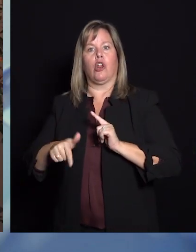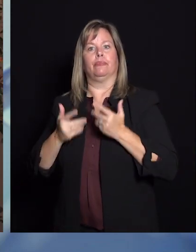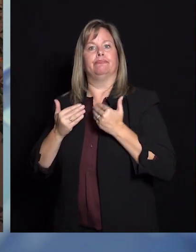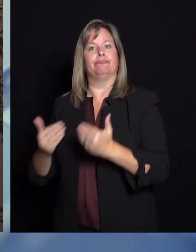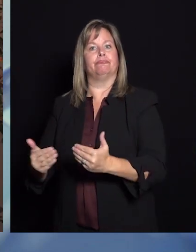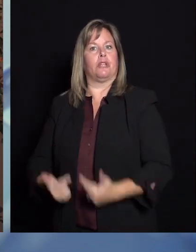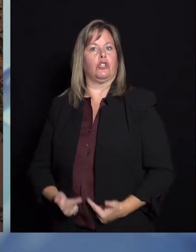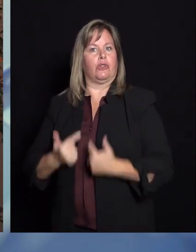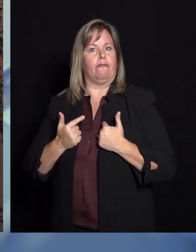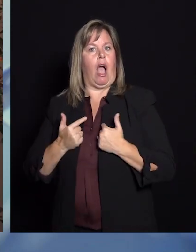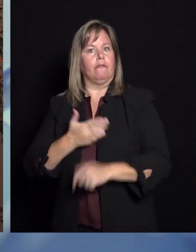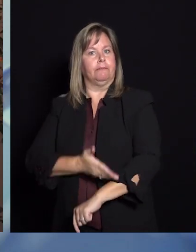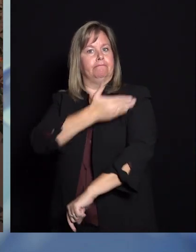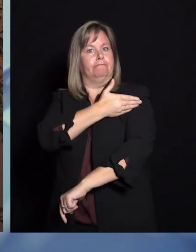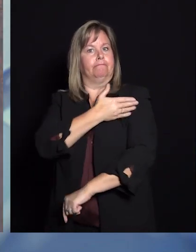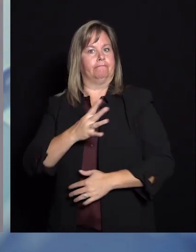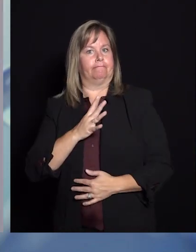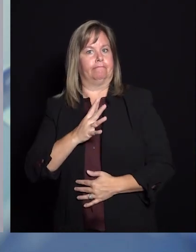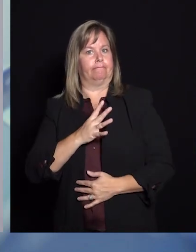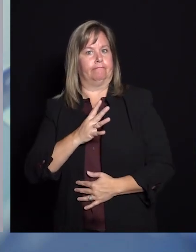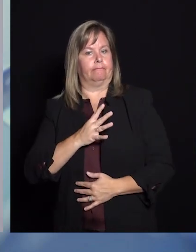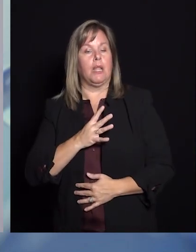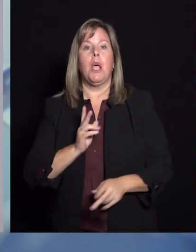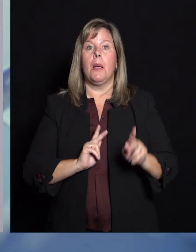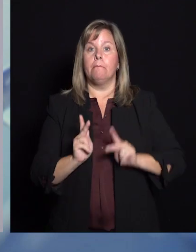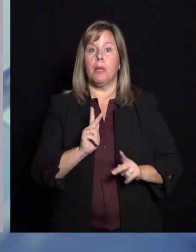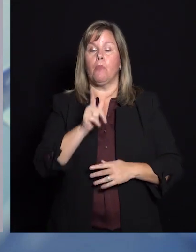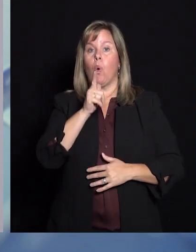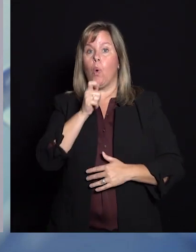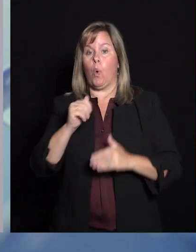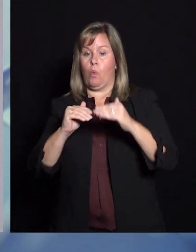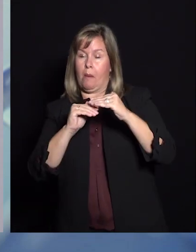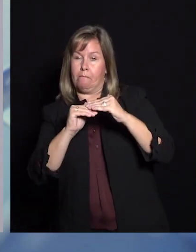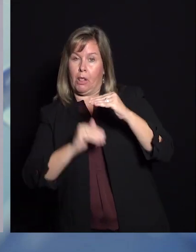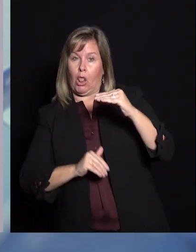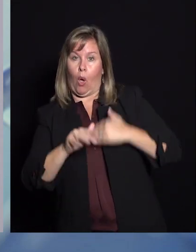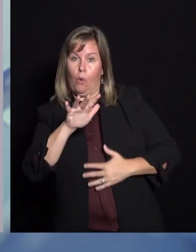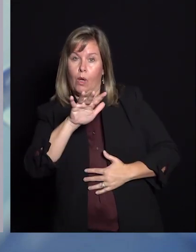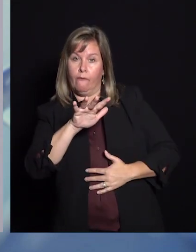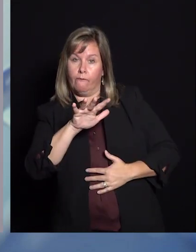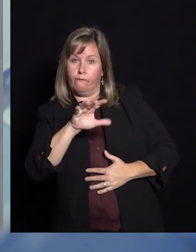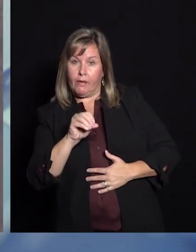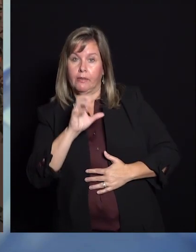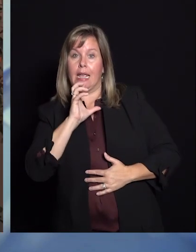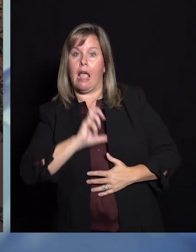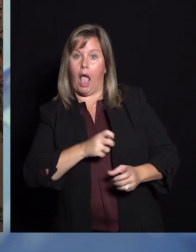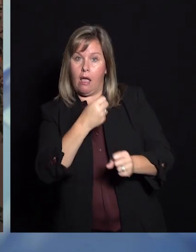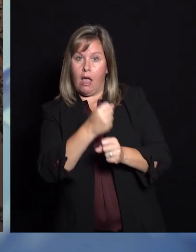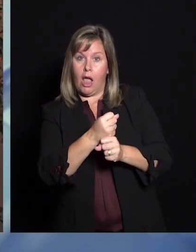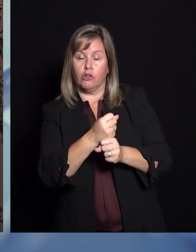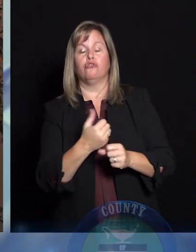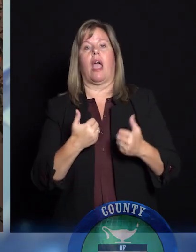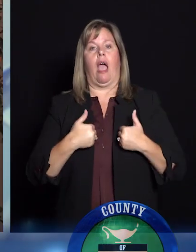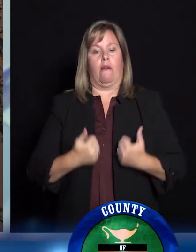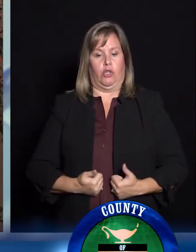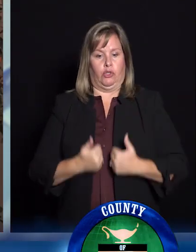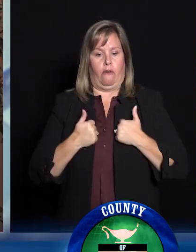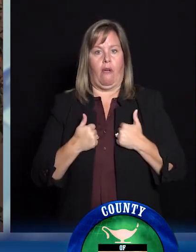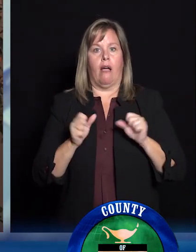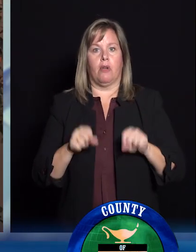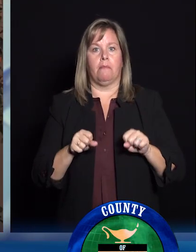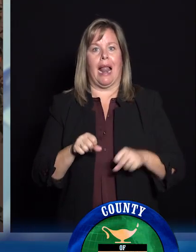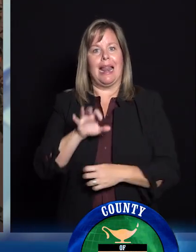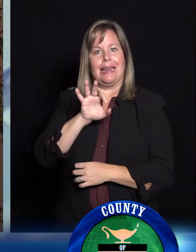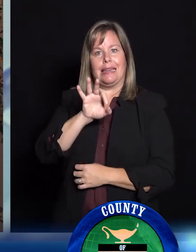And what the CDC reported is that people in the age bracket below 50 years of age have a survivability rate